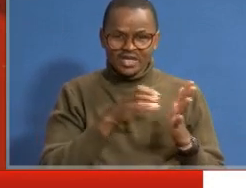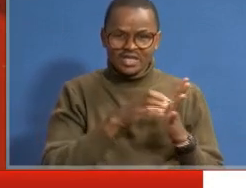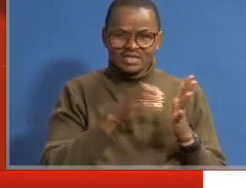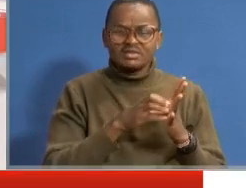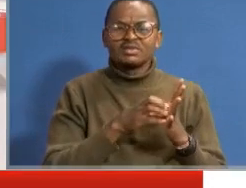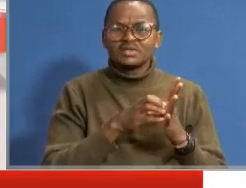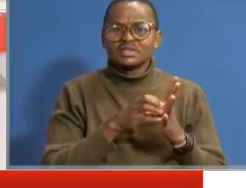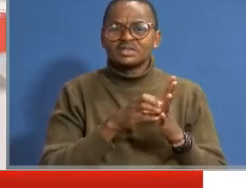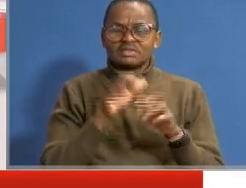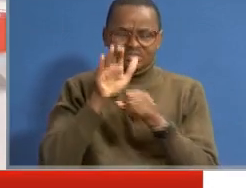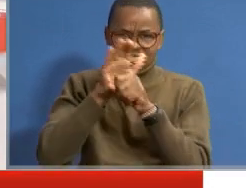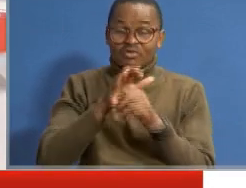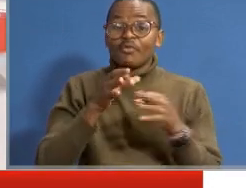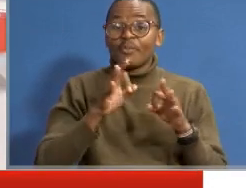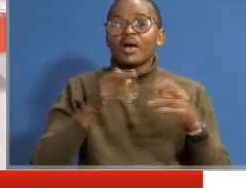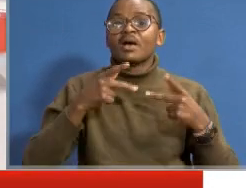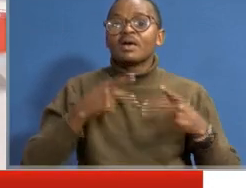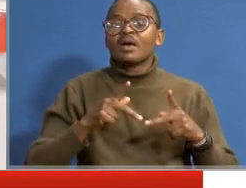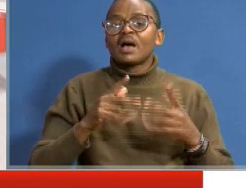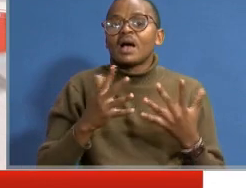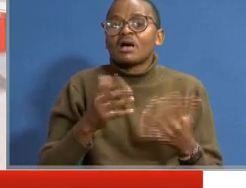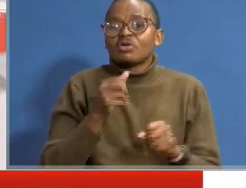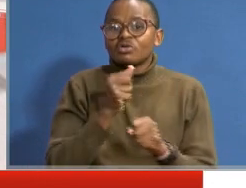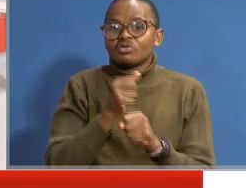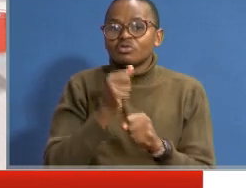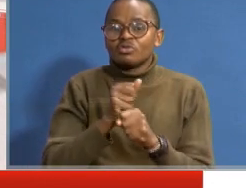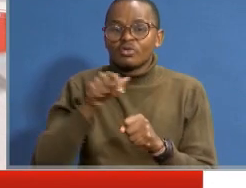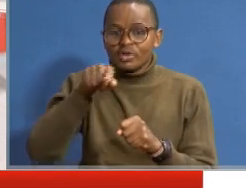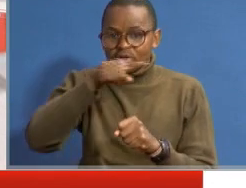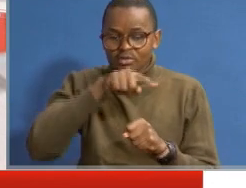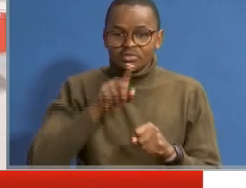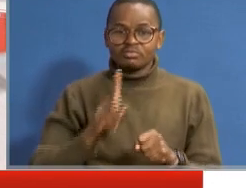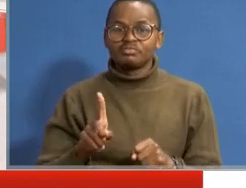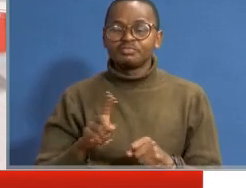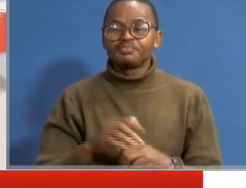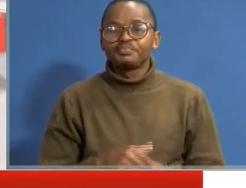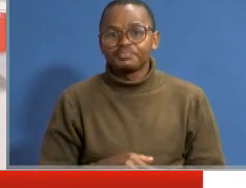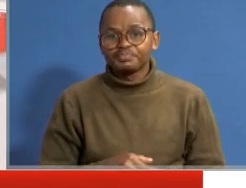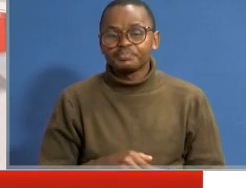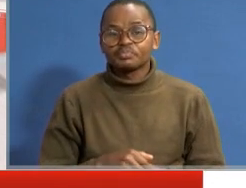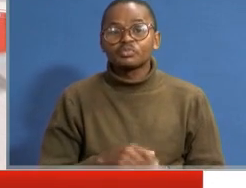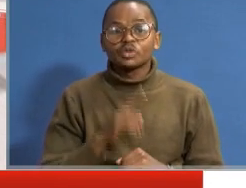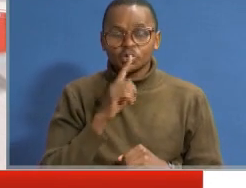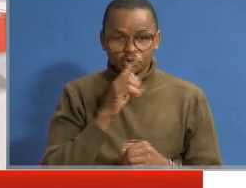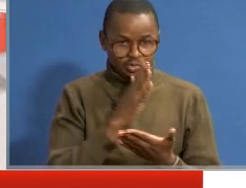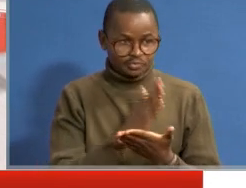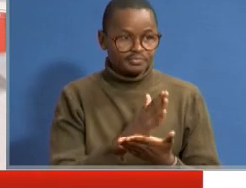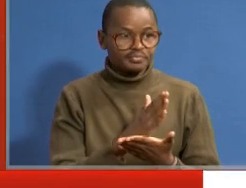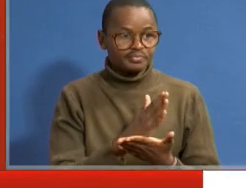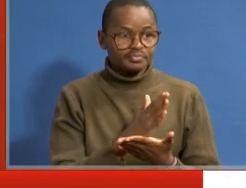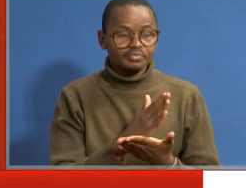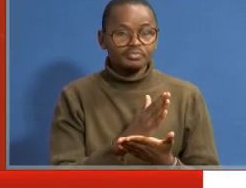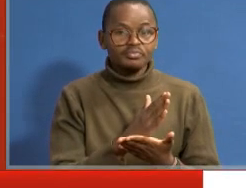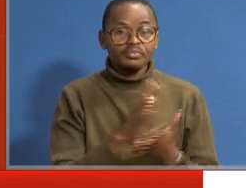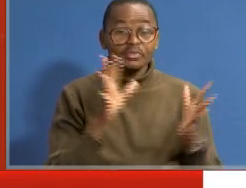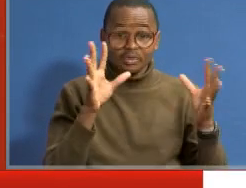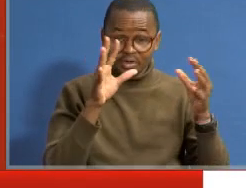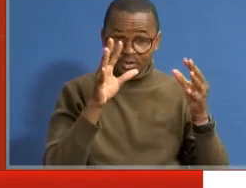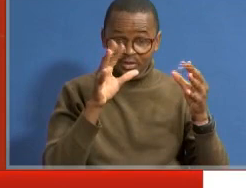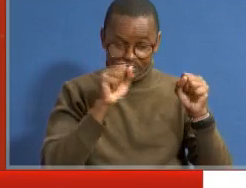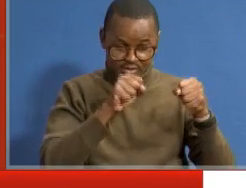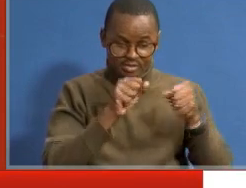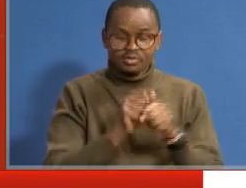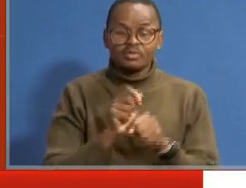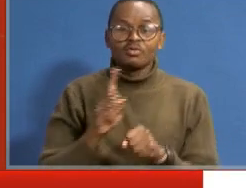concealment of persons with disability. How then do we go around this? Okay, sure. So, I totally agree with you.